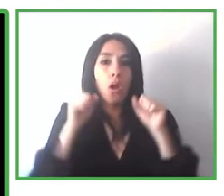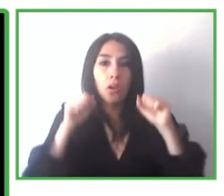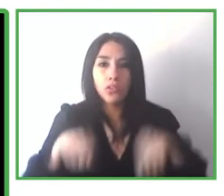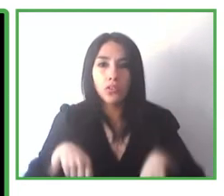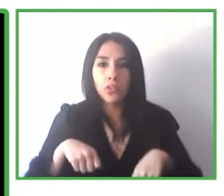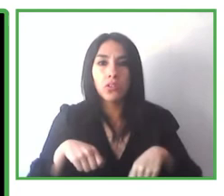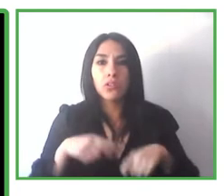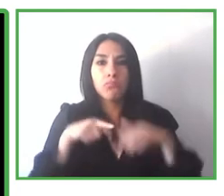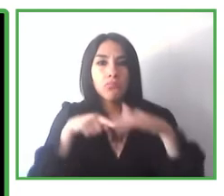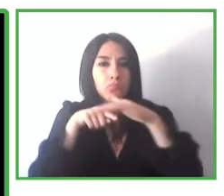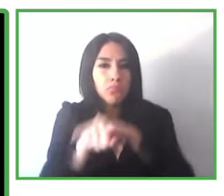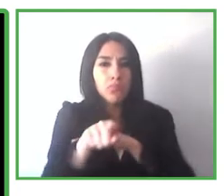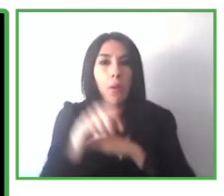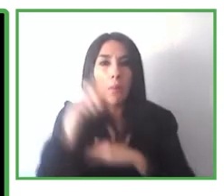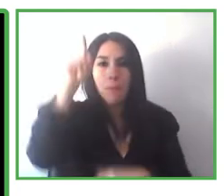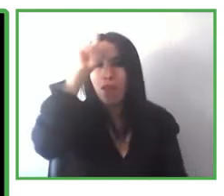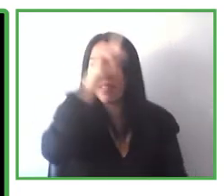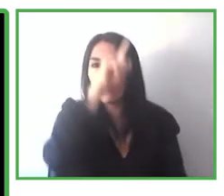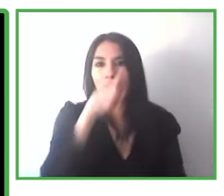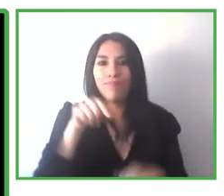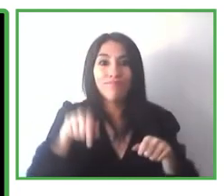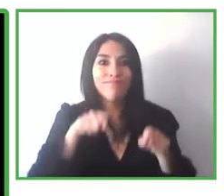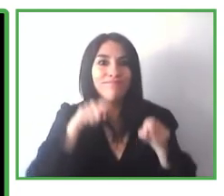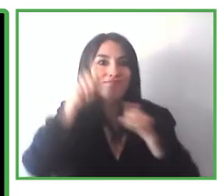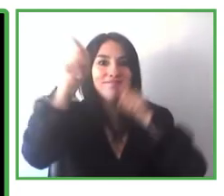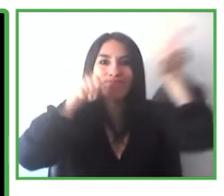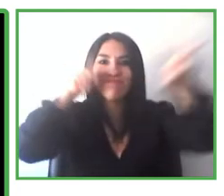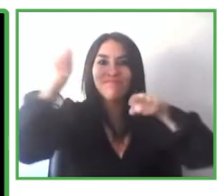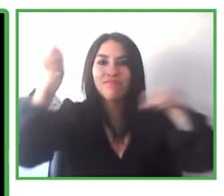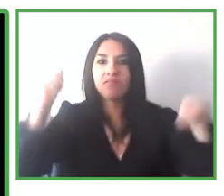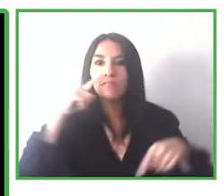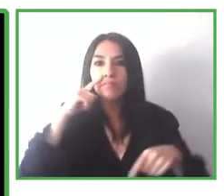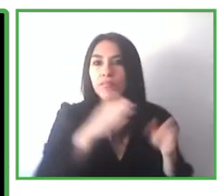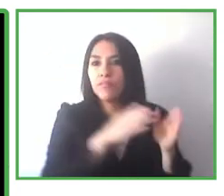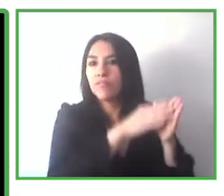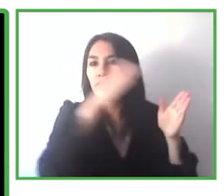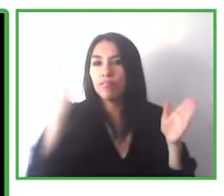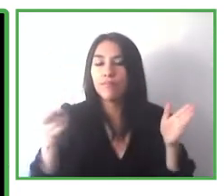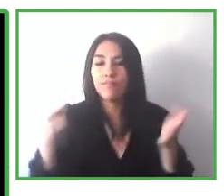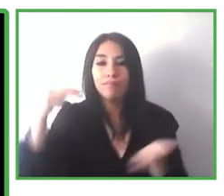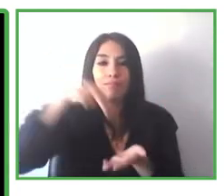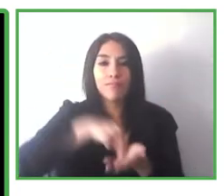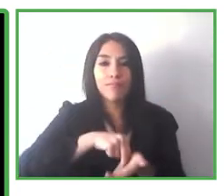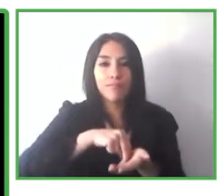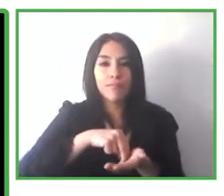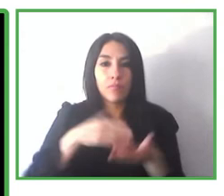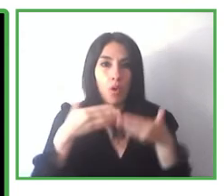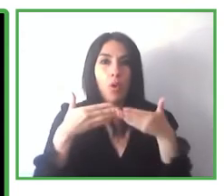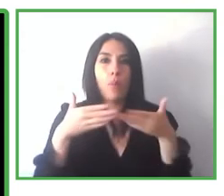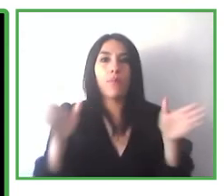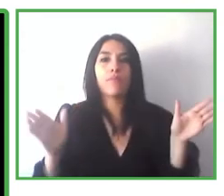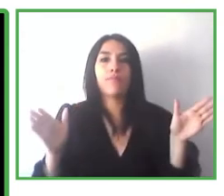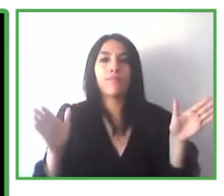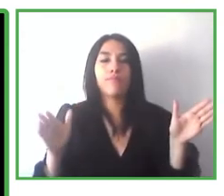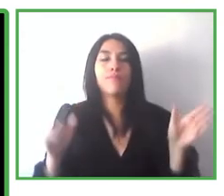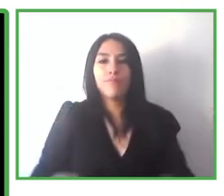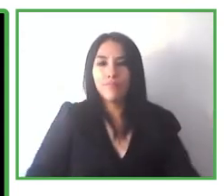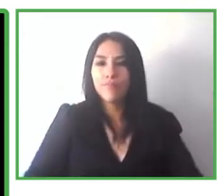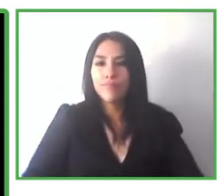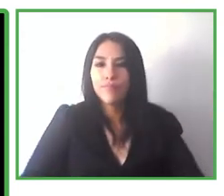around freely with a Netherlands and you're going to be able to get your gate. Same thing with hospitals